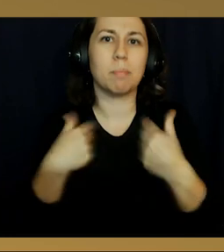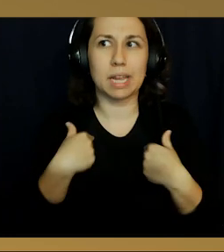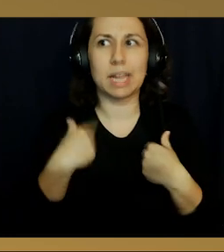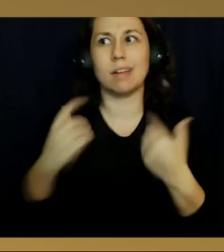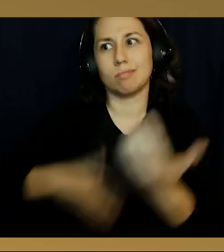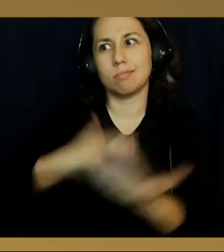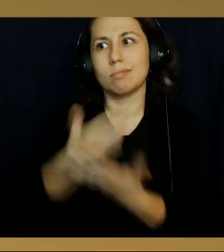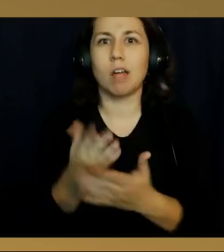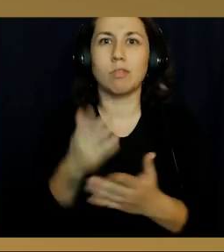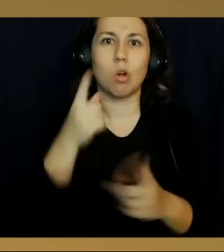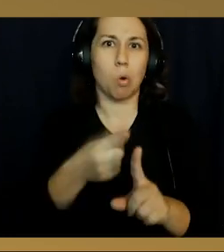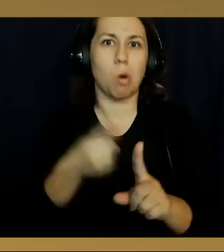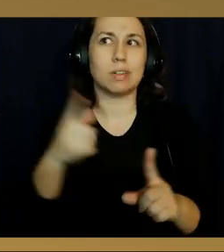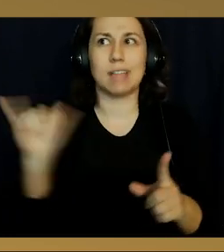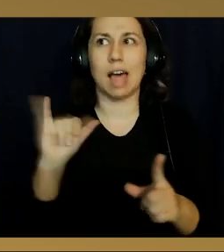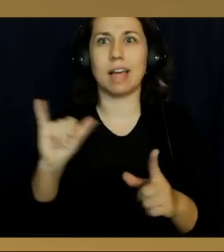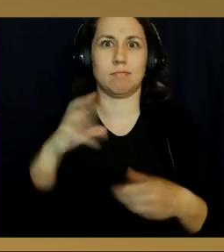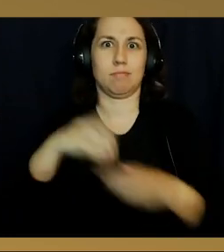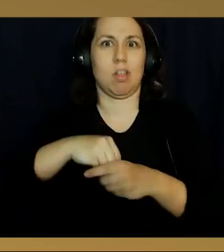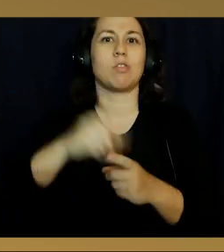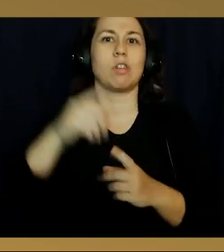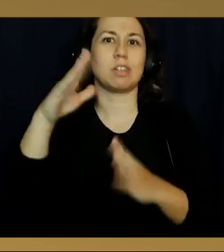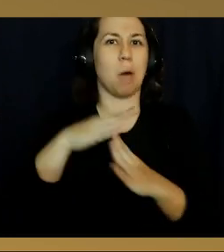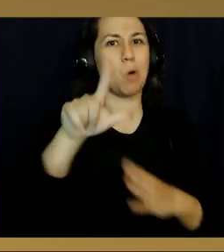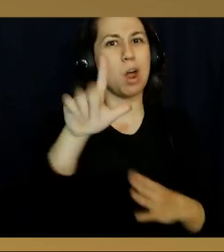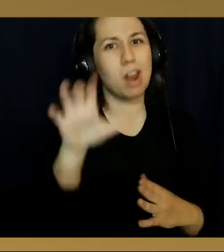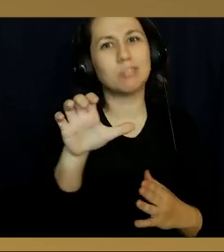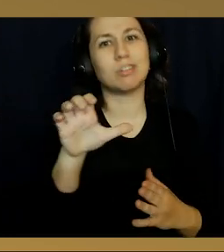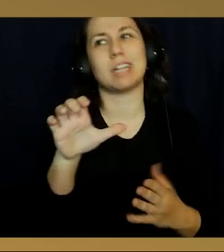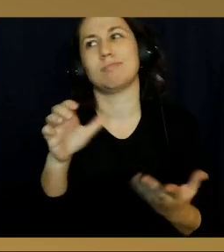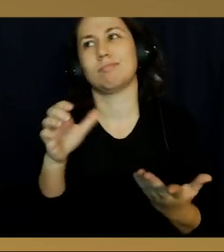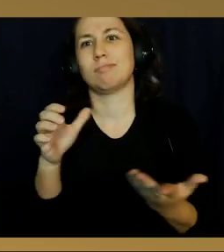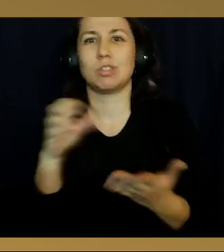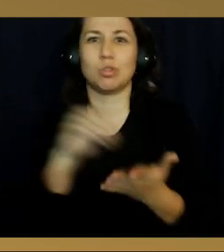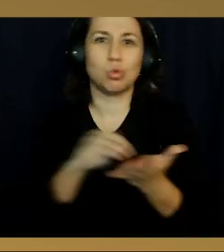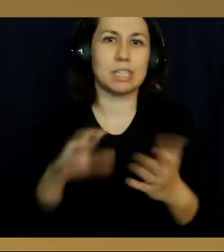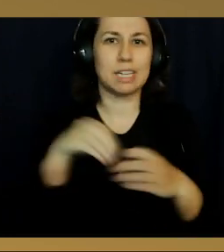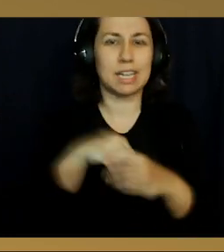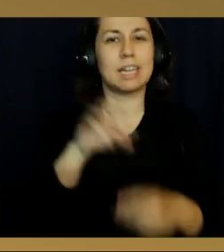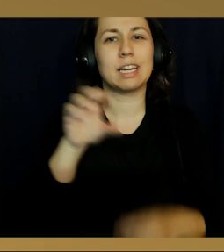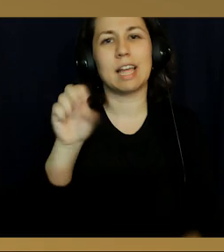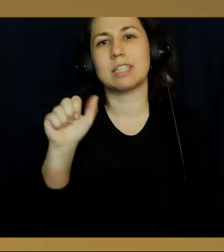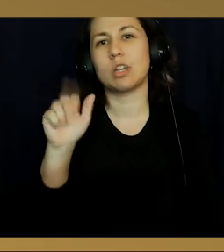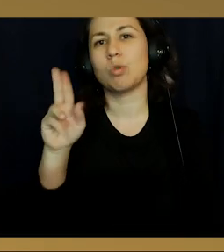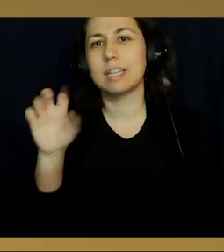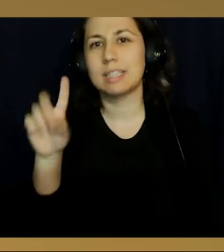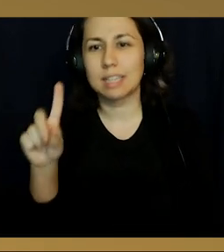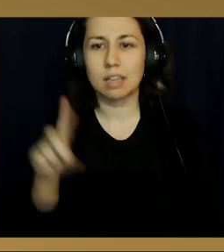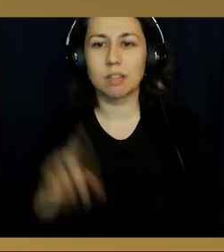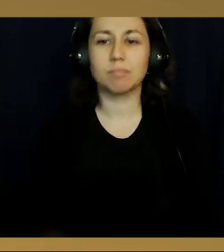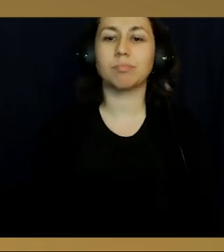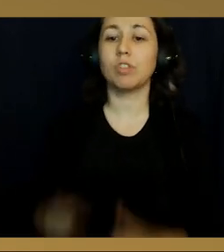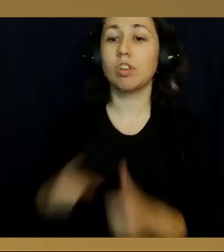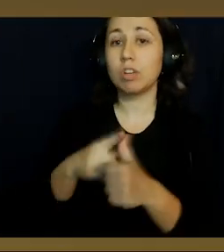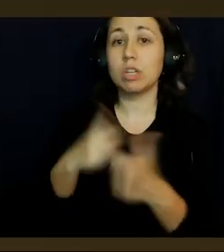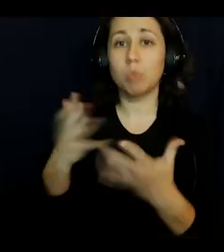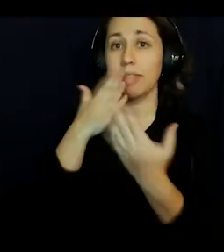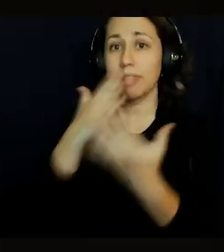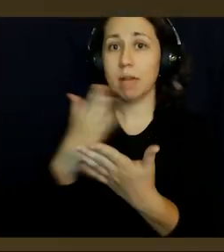help support me to get to goals such as big as being one of the top 100 students at Santa Ana Unified.